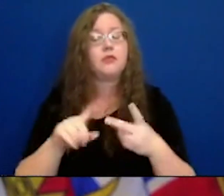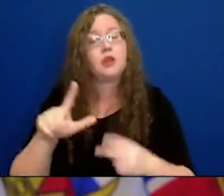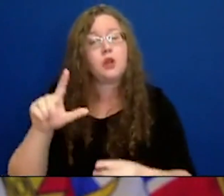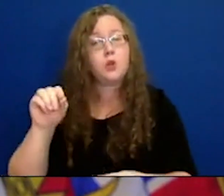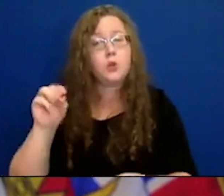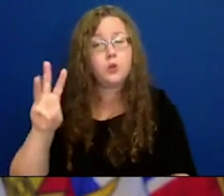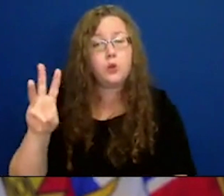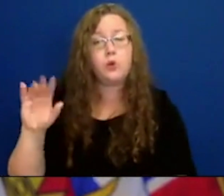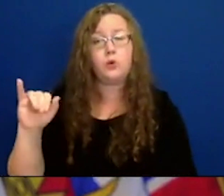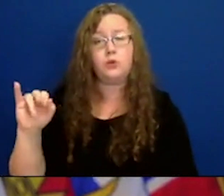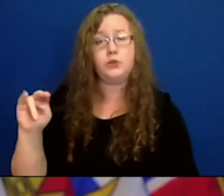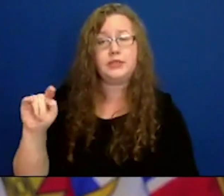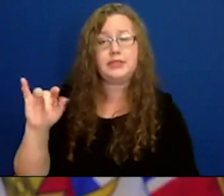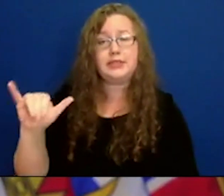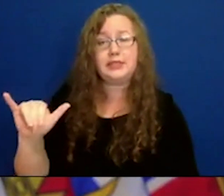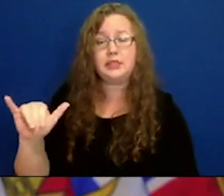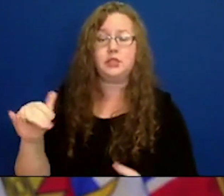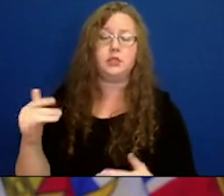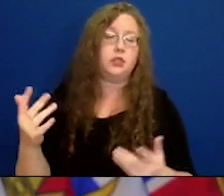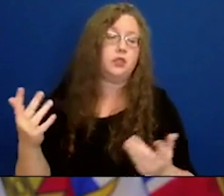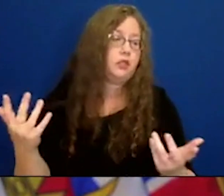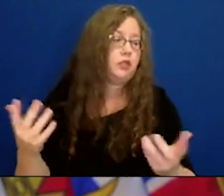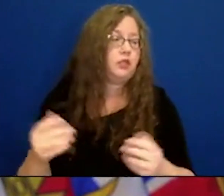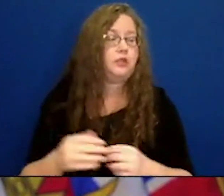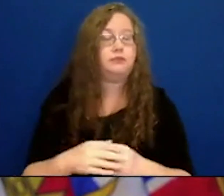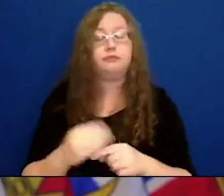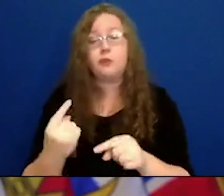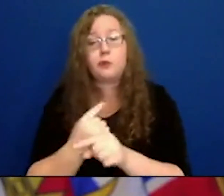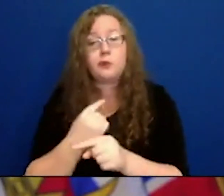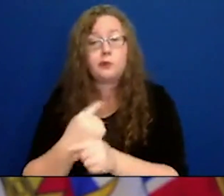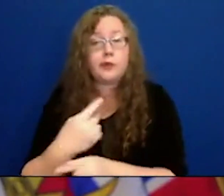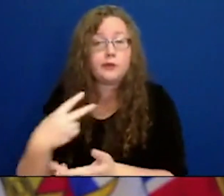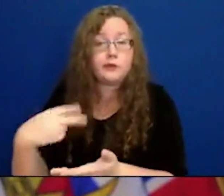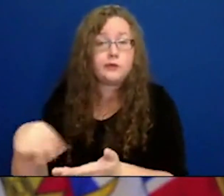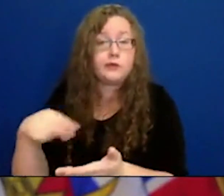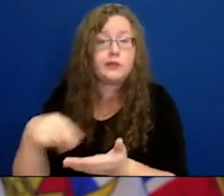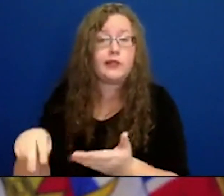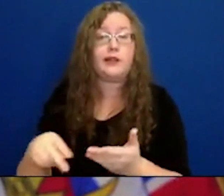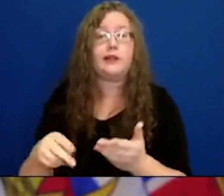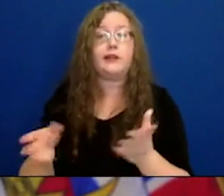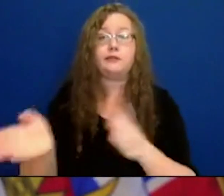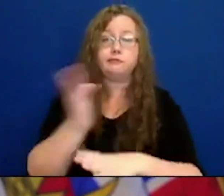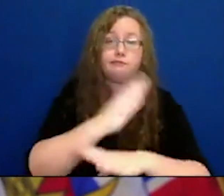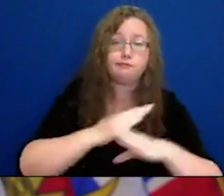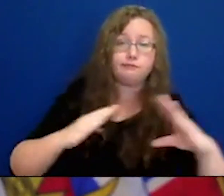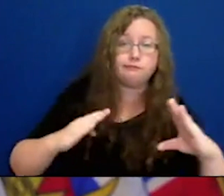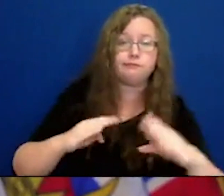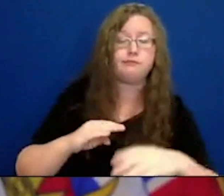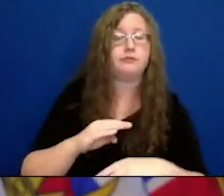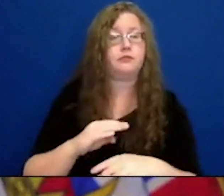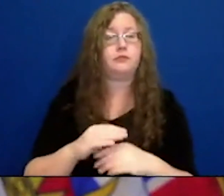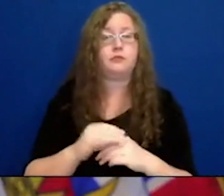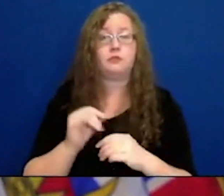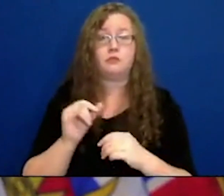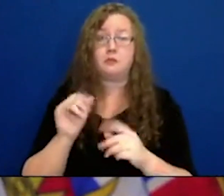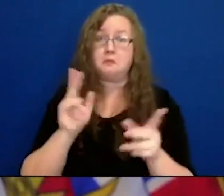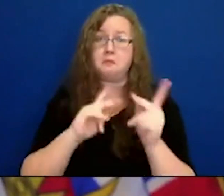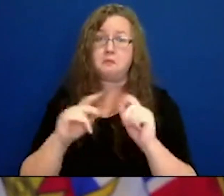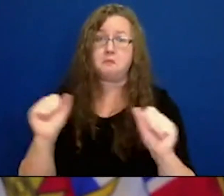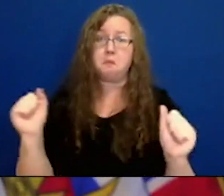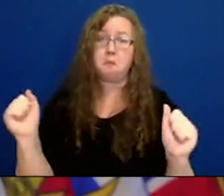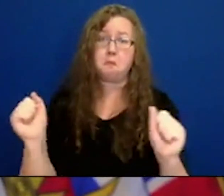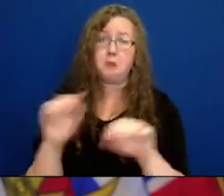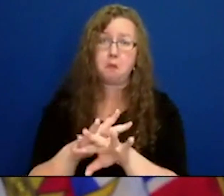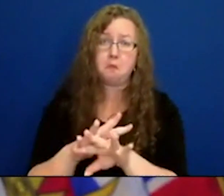the types of measures that we had in place for, you know, regular dance class, martial arts classes, and others, if you had too many